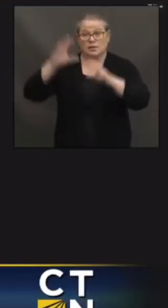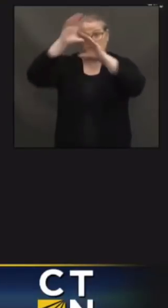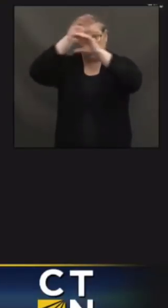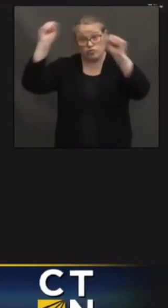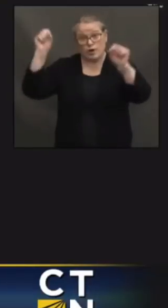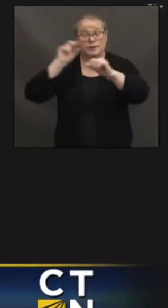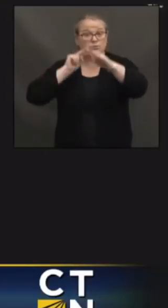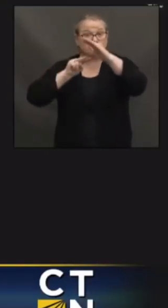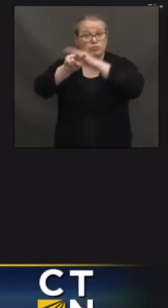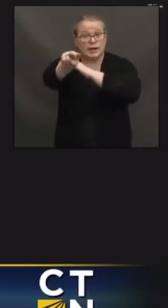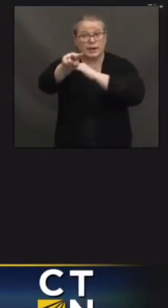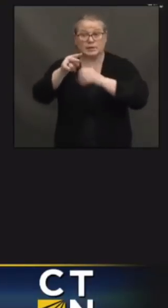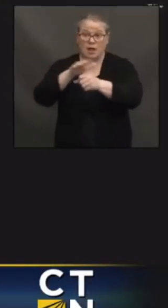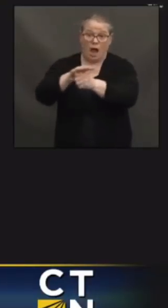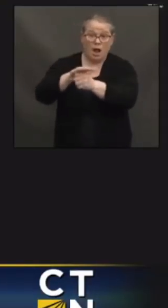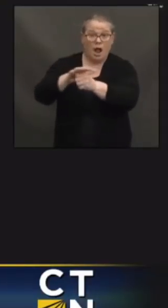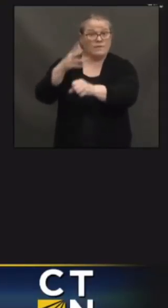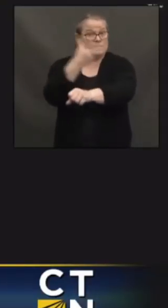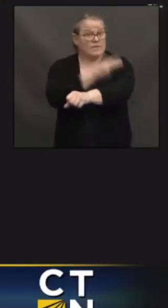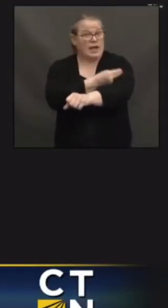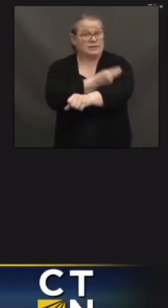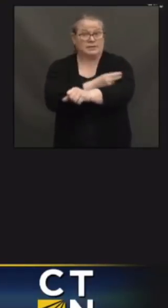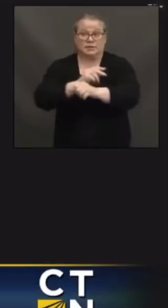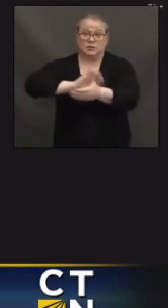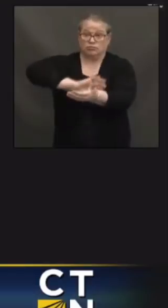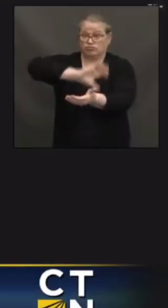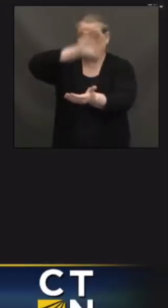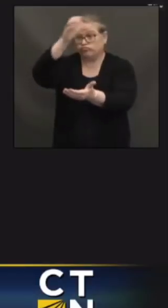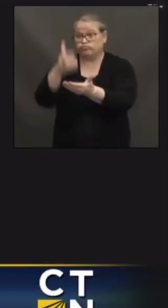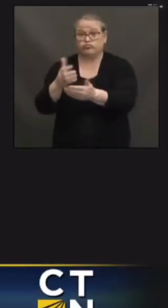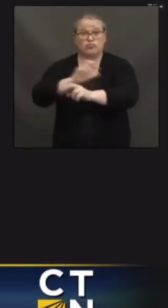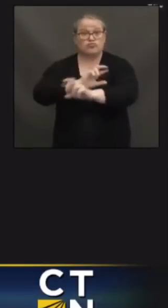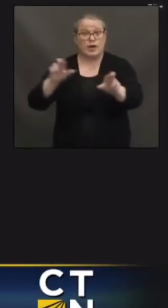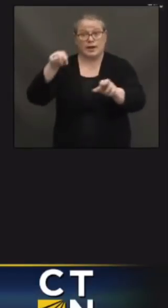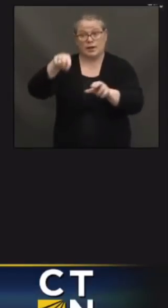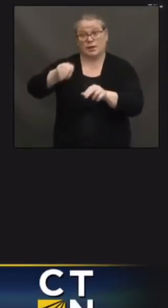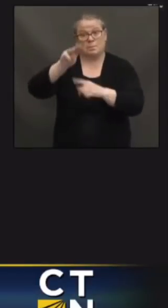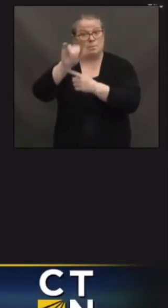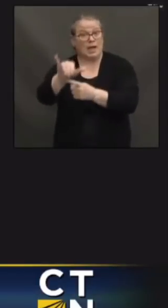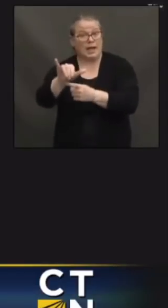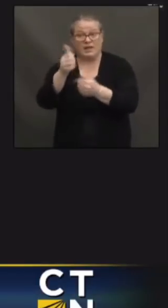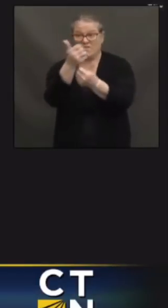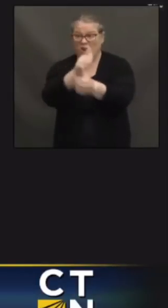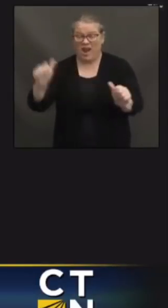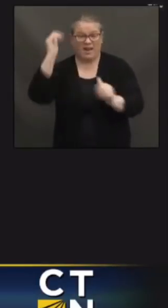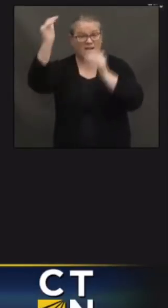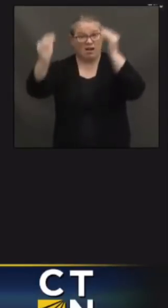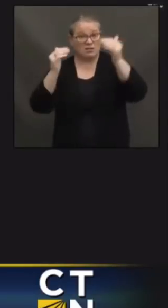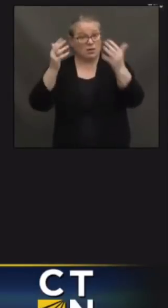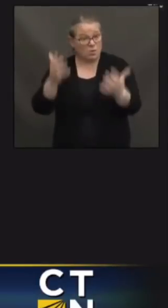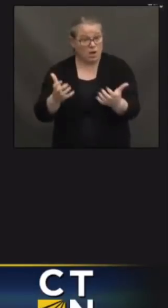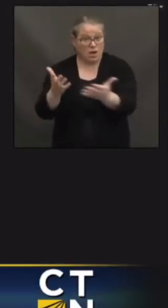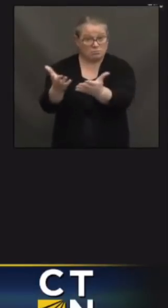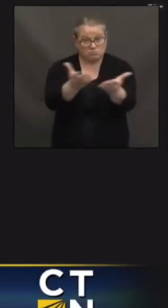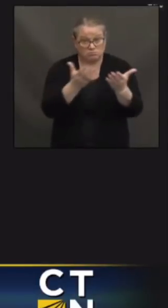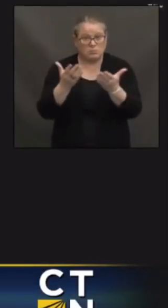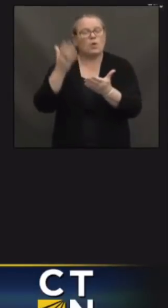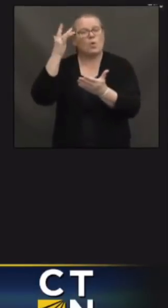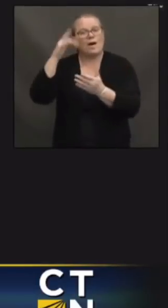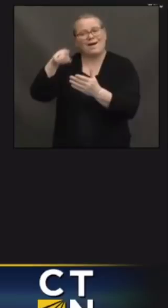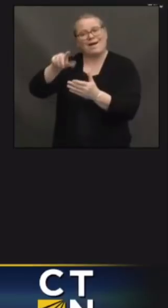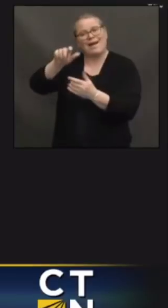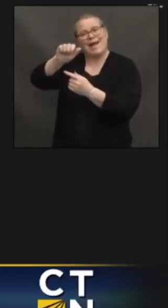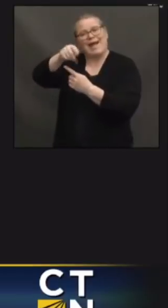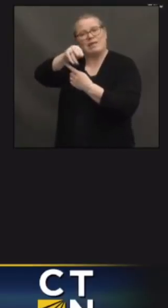enough vaccine for any adult who wants it by May is that around April, that second